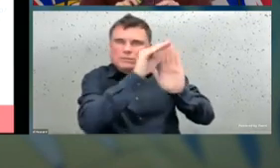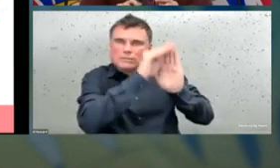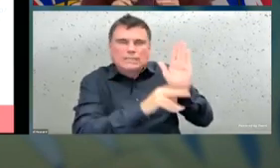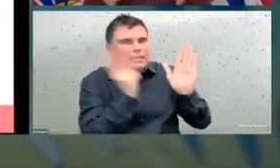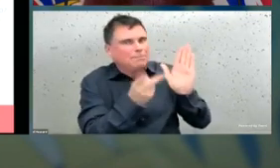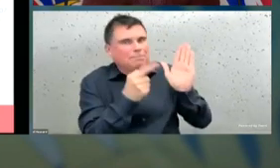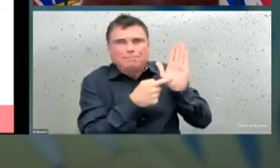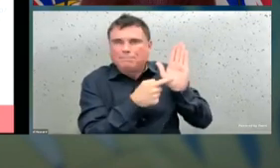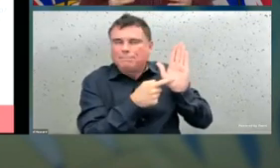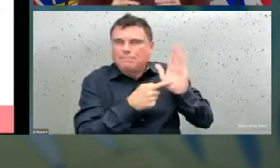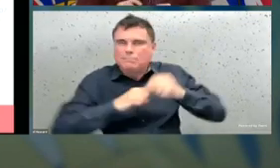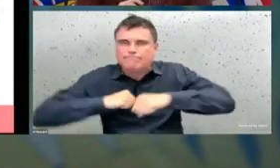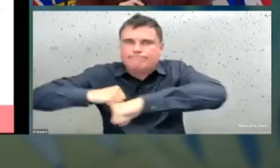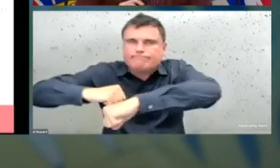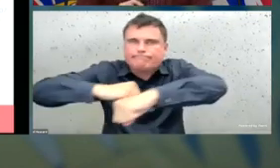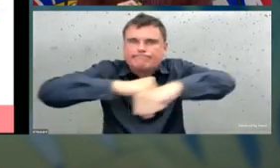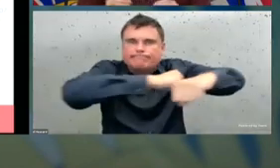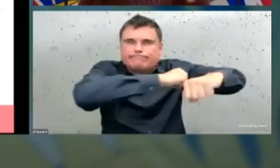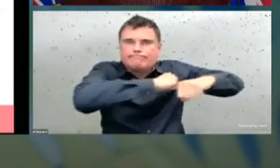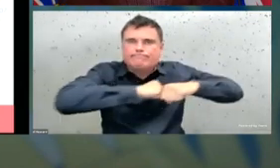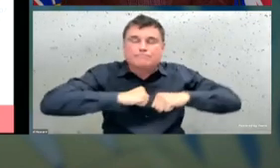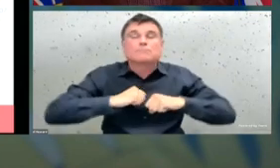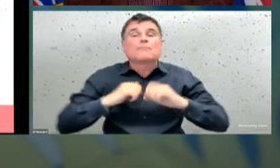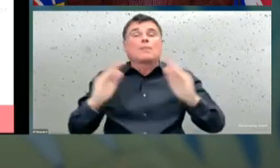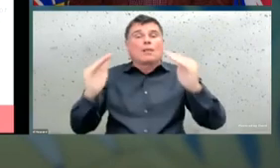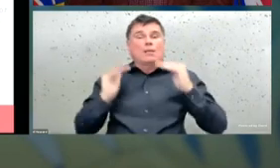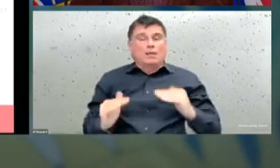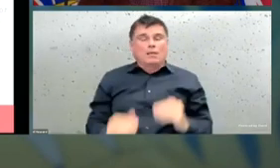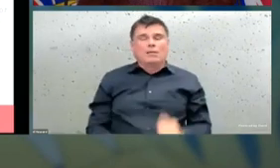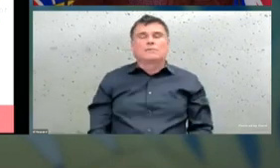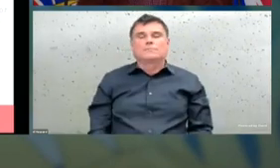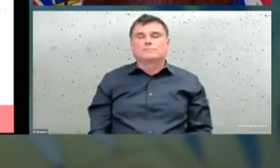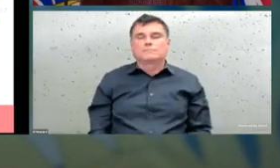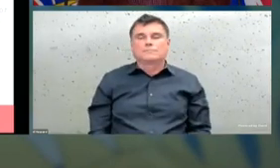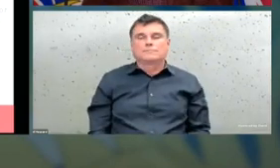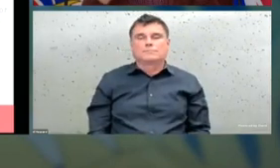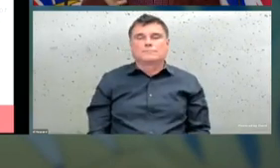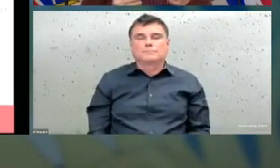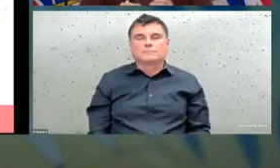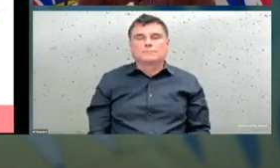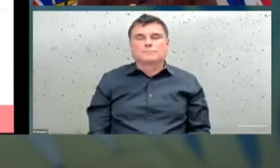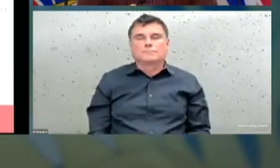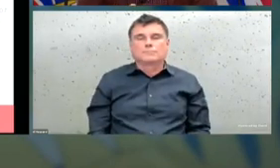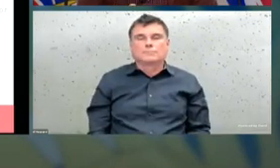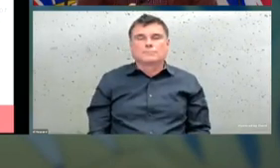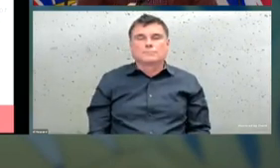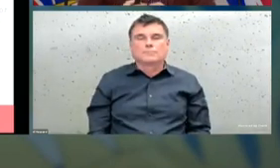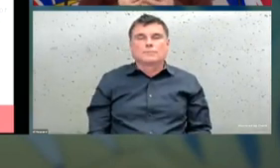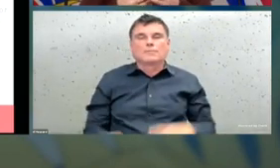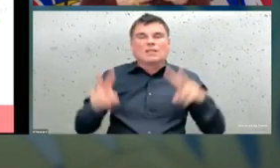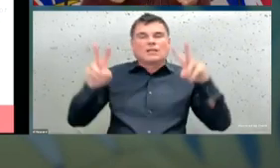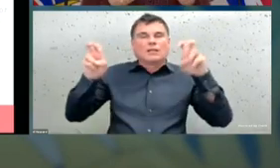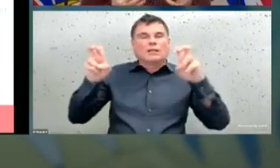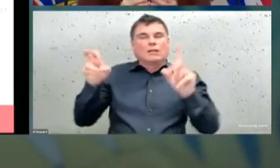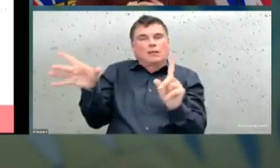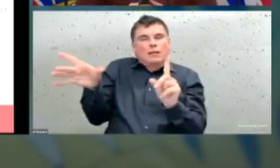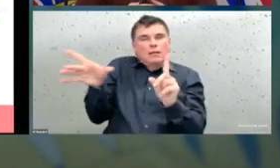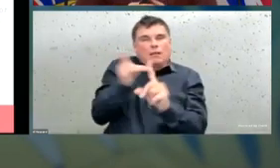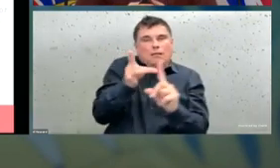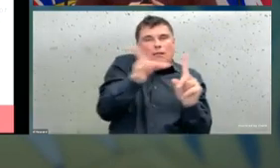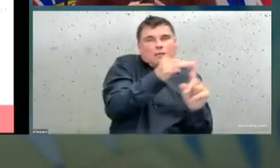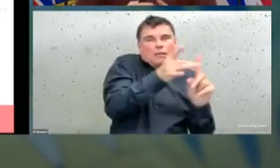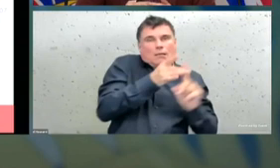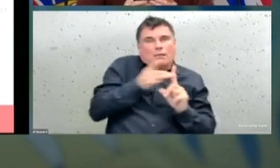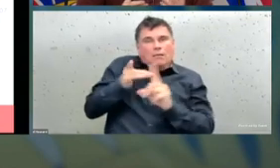we talked about the last time we presented this, we're looking at the shorter term implications given what we've seen in the